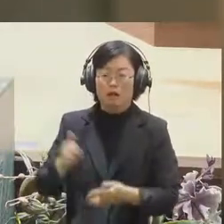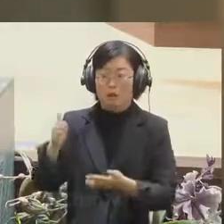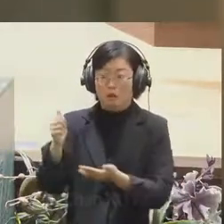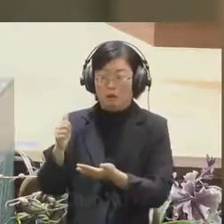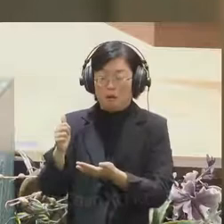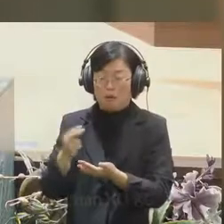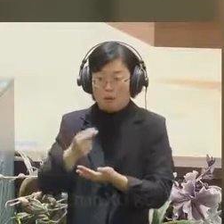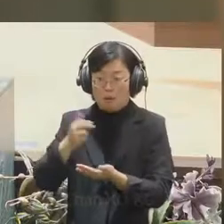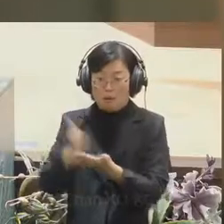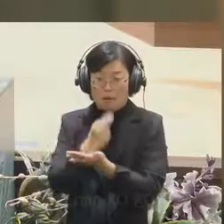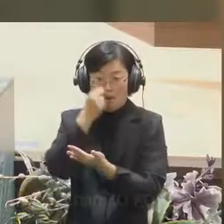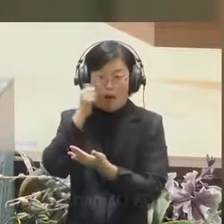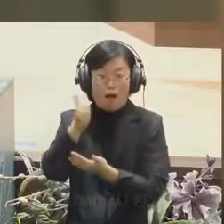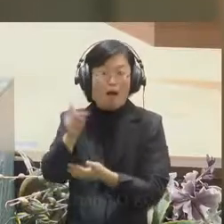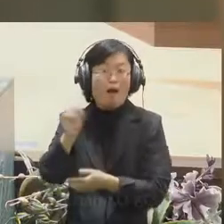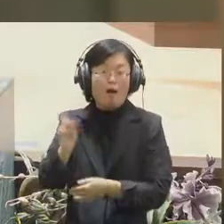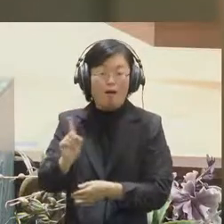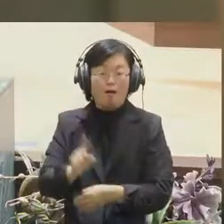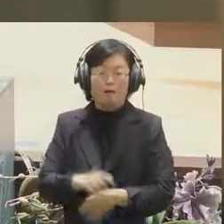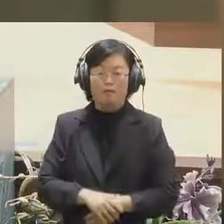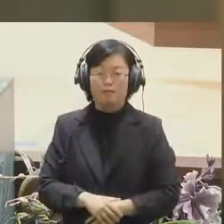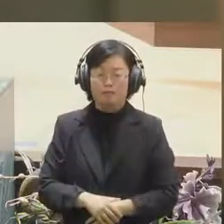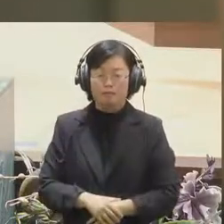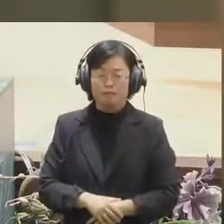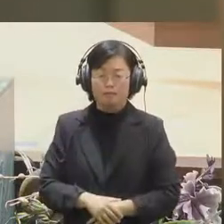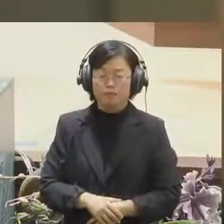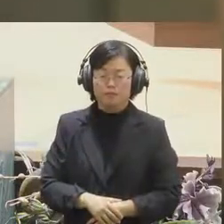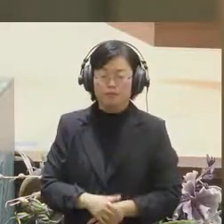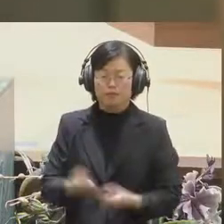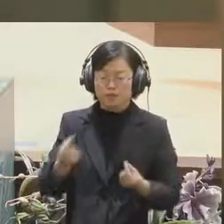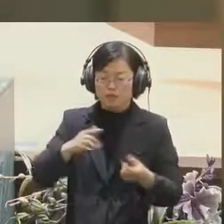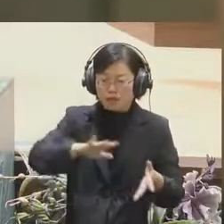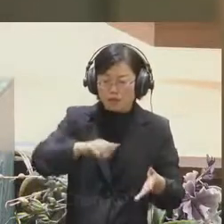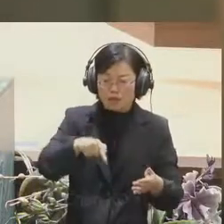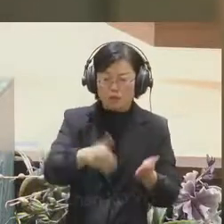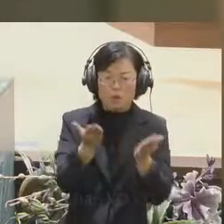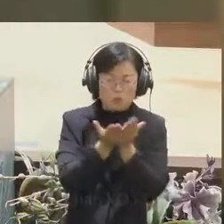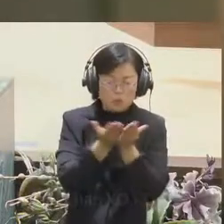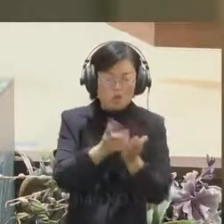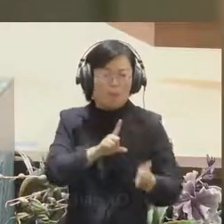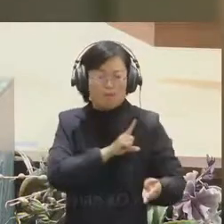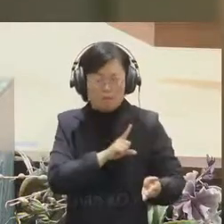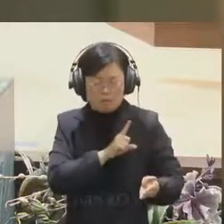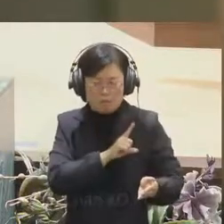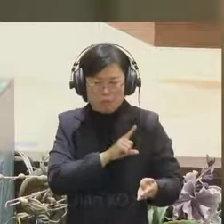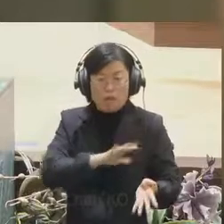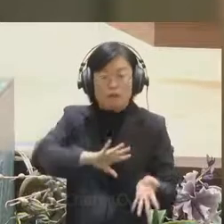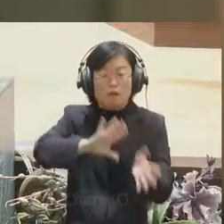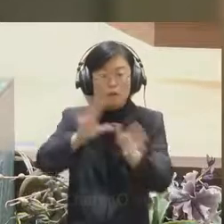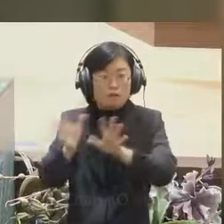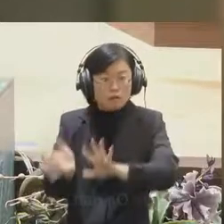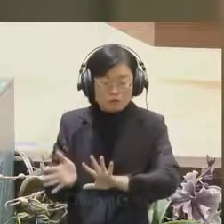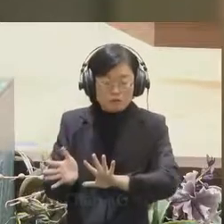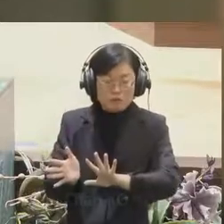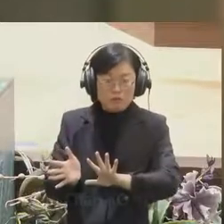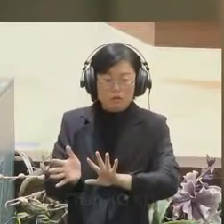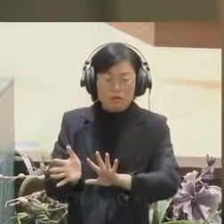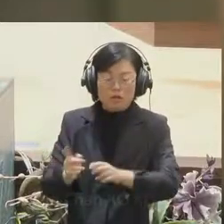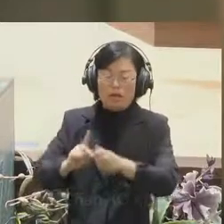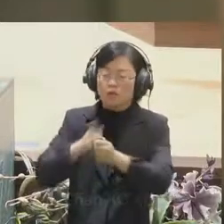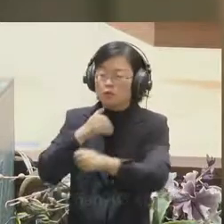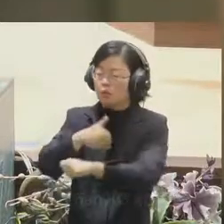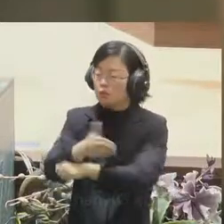set that include the state's region names, downshed names and even the villages name. And